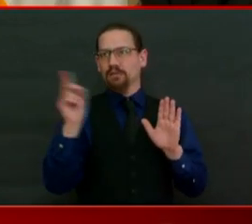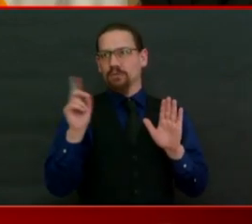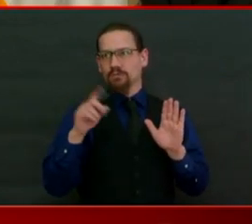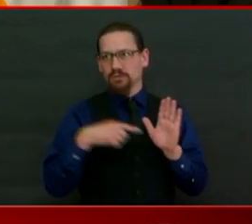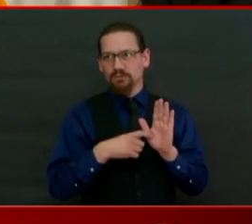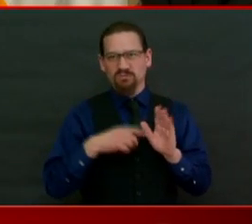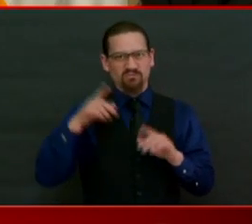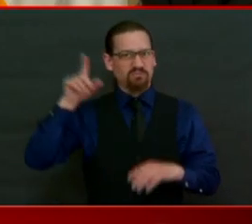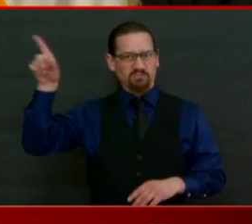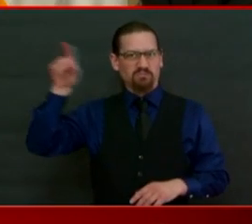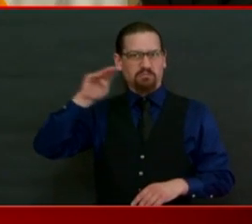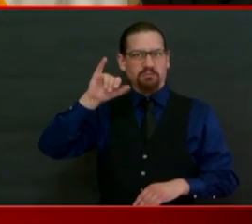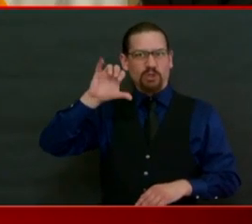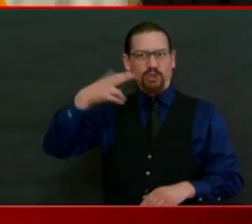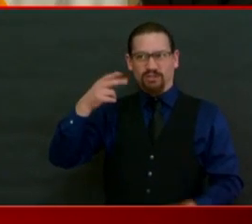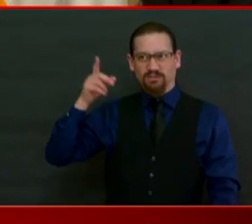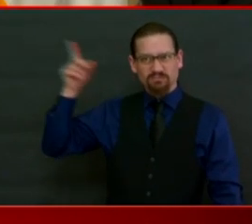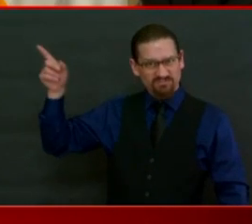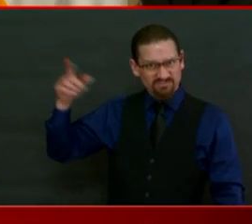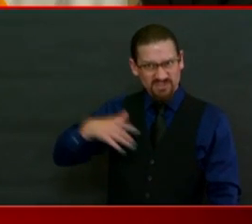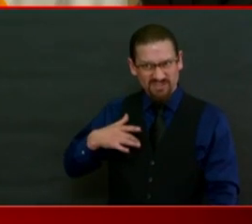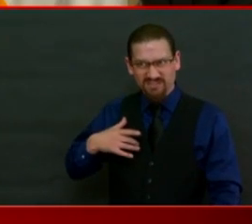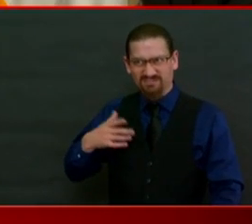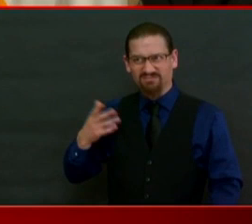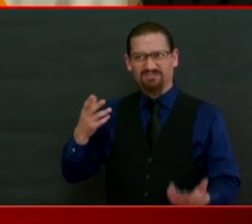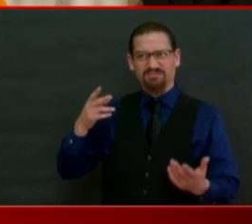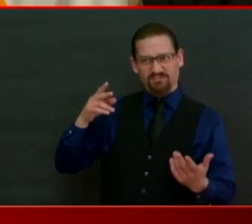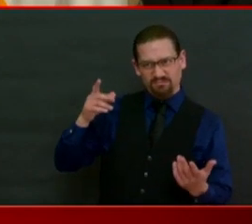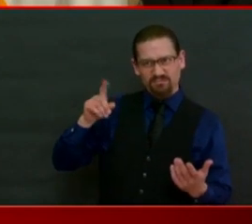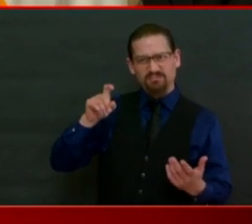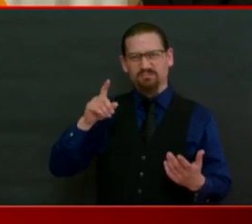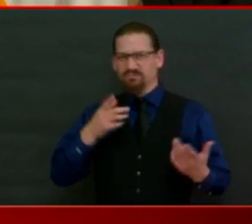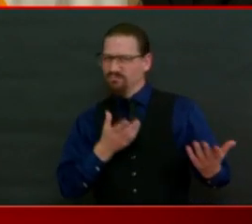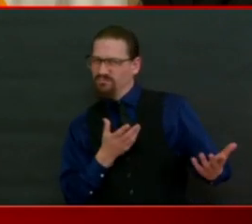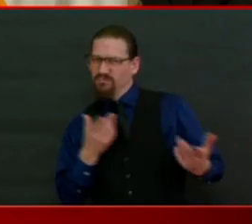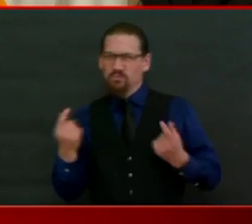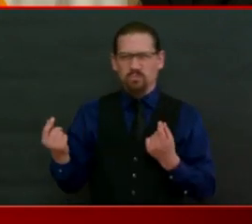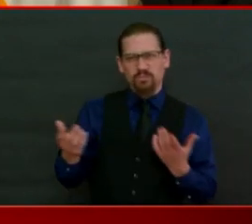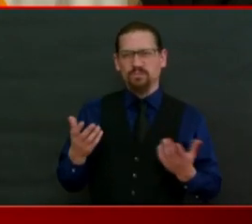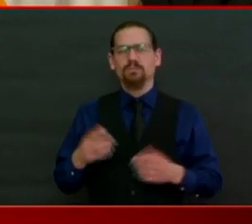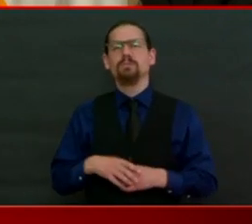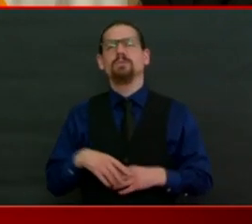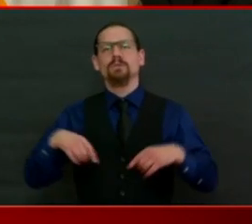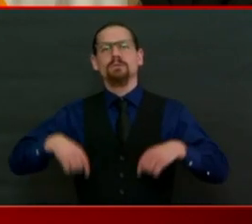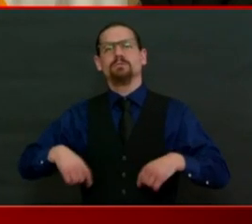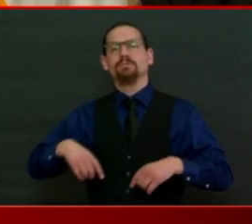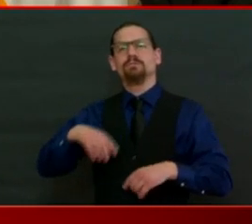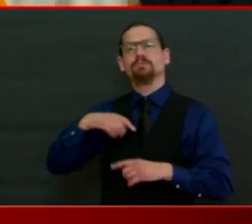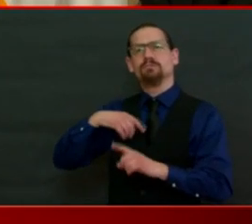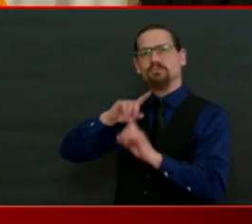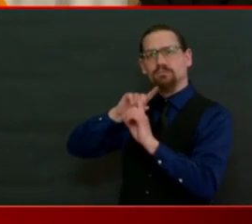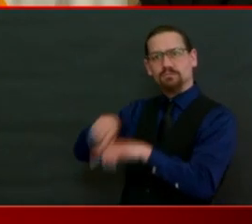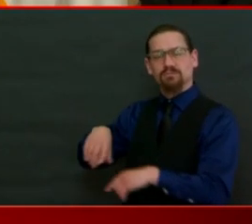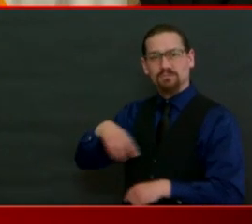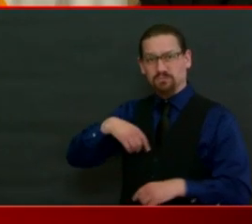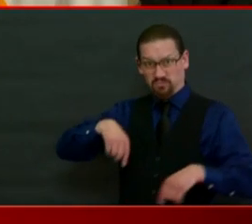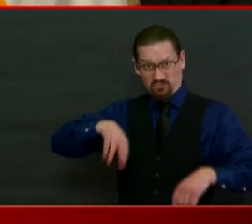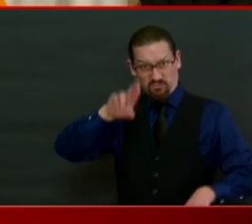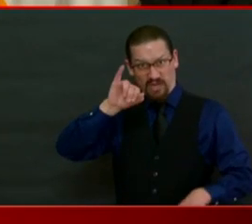affect Rhode Island? How would you respond? We are not going to declare bankruptcy. We are not close to that. I'm not going to let that happen.